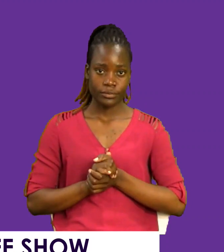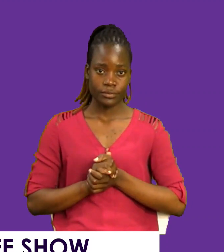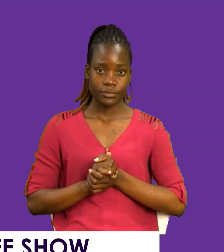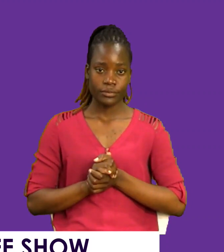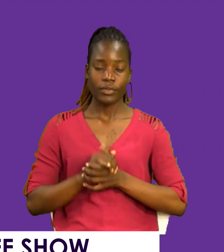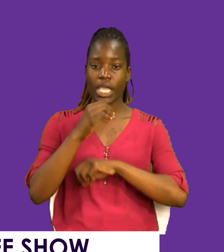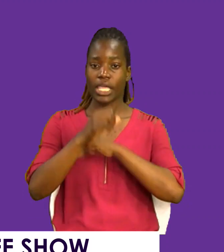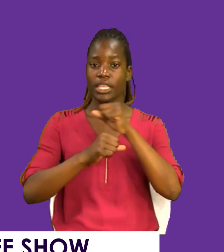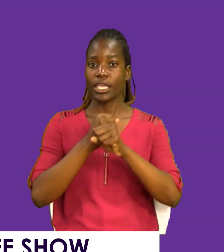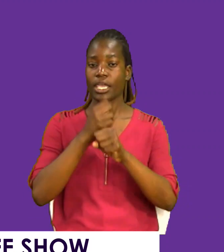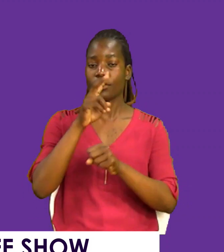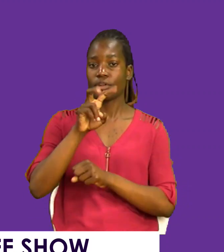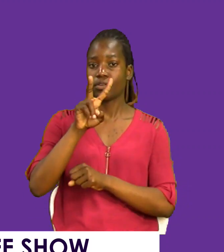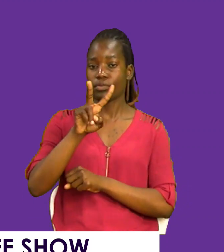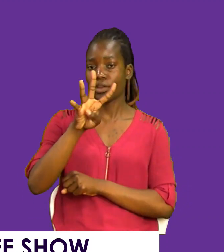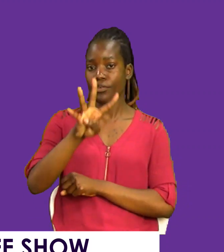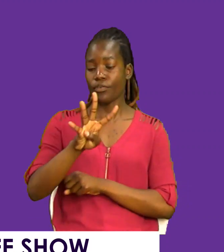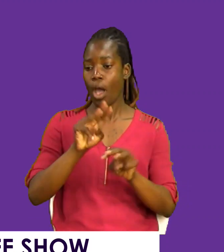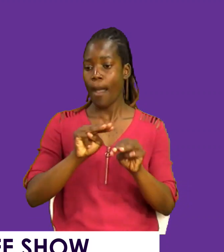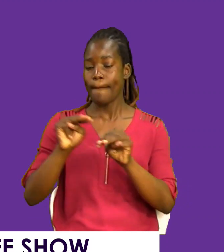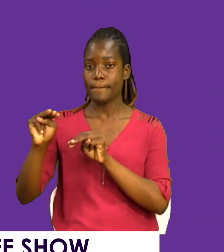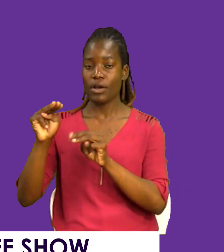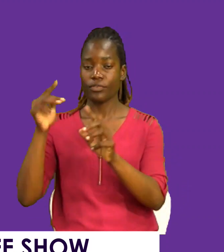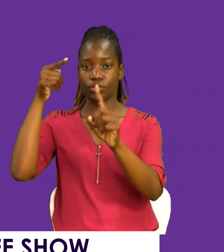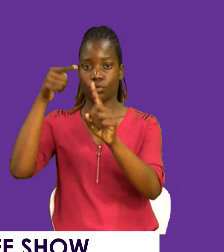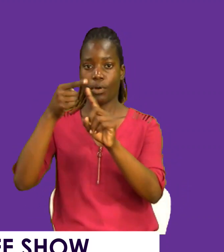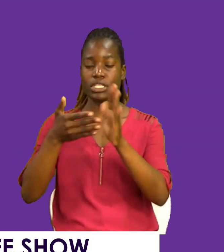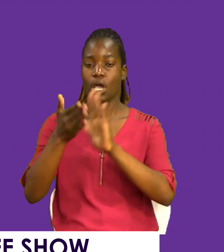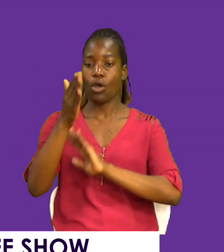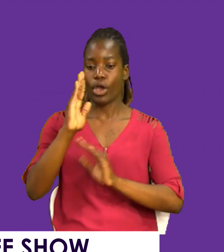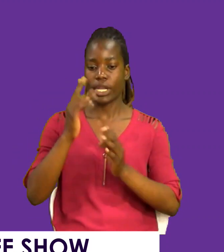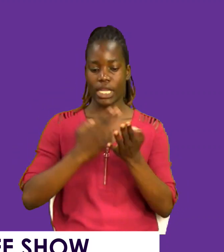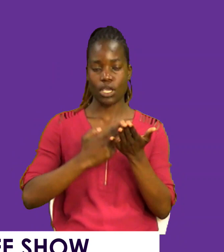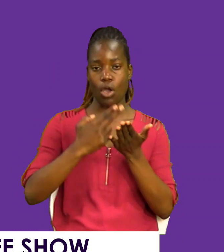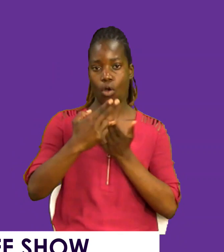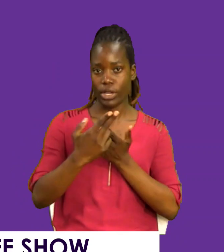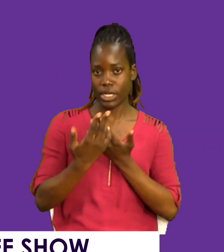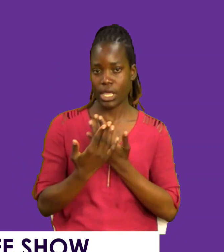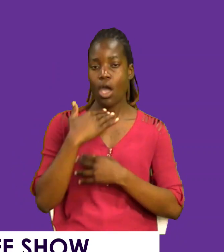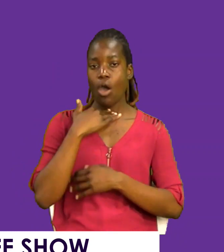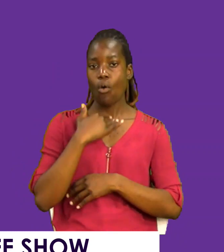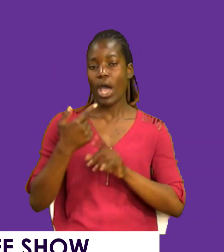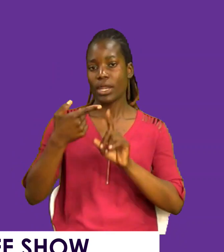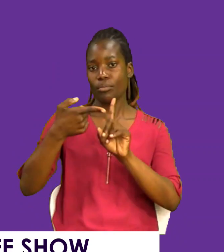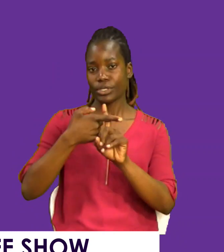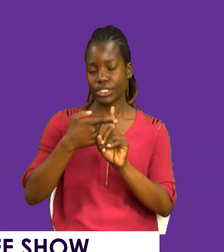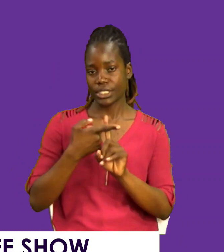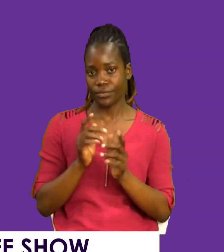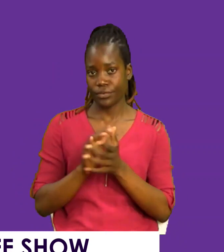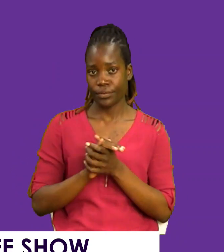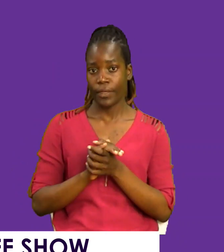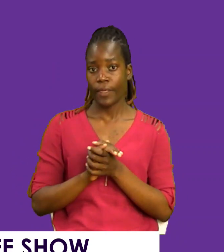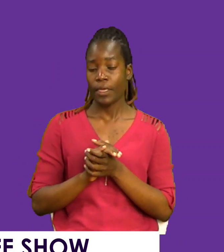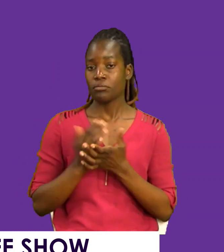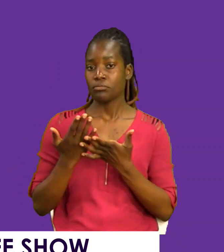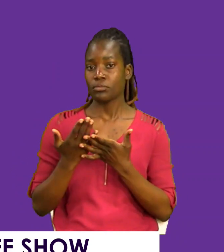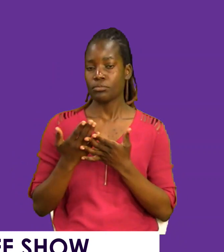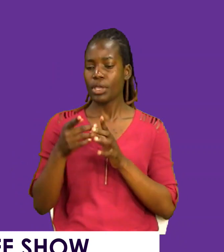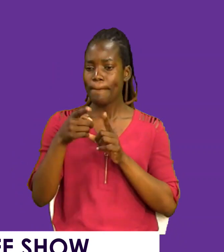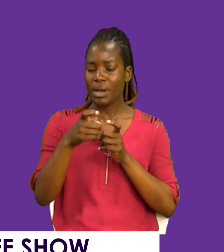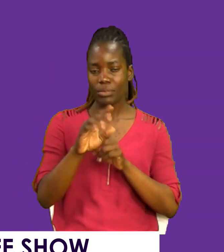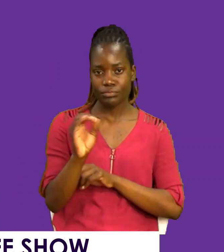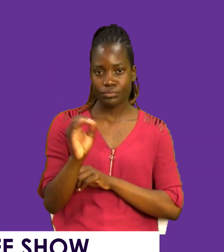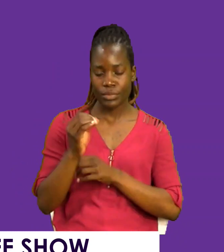in the year 2024. Move towards godliness, holiness. Yearn for positivity. Do not be condemned.